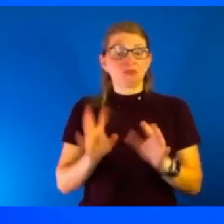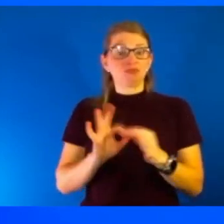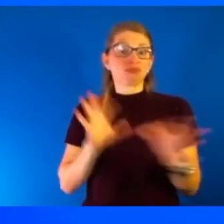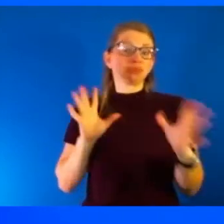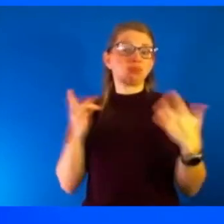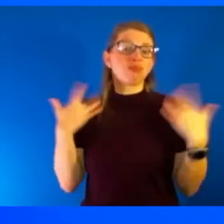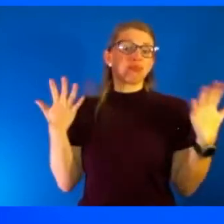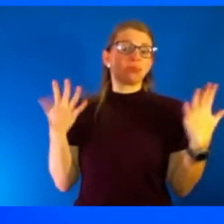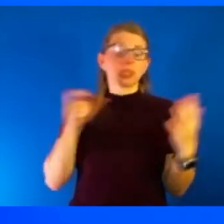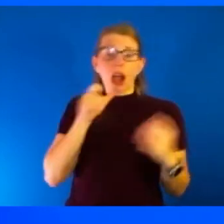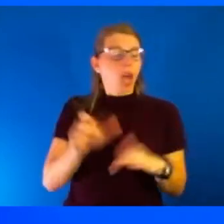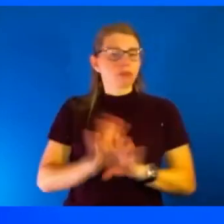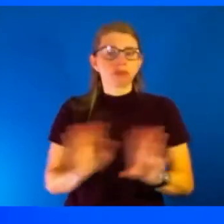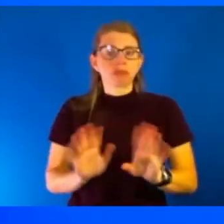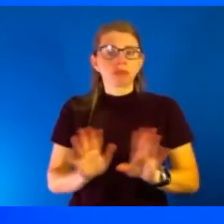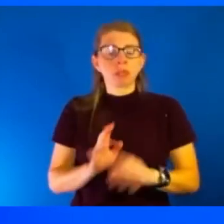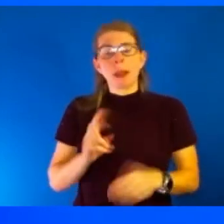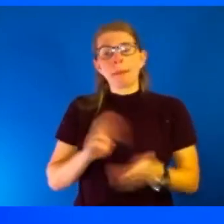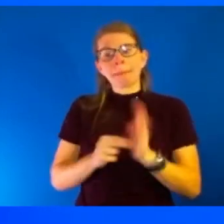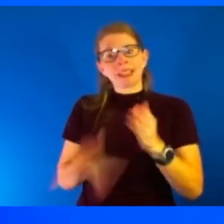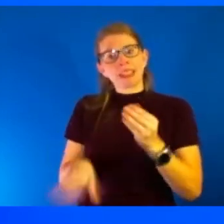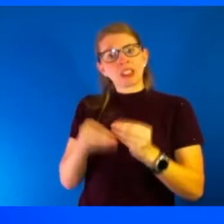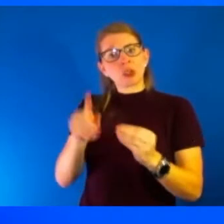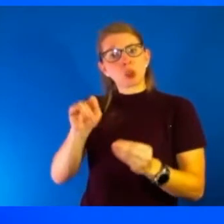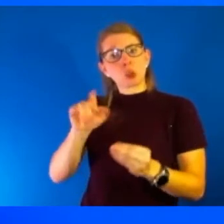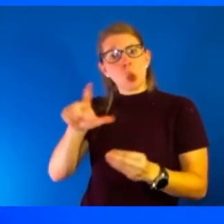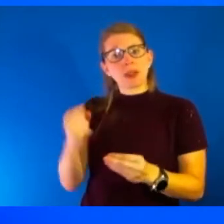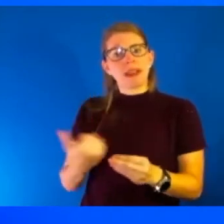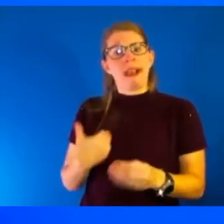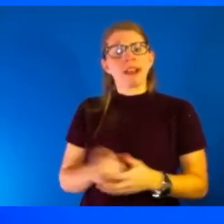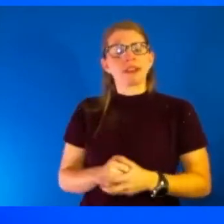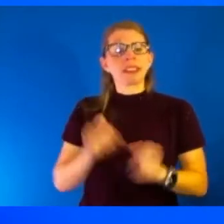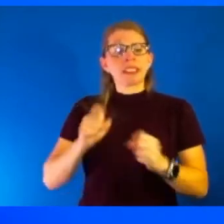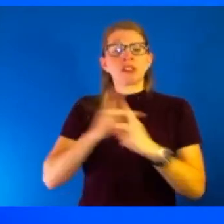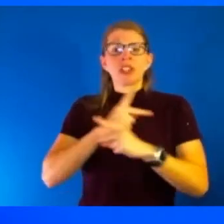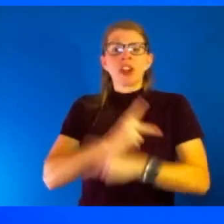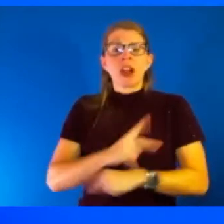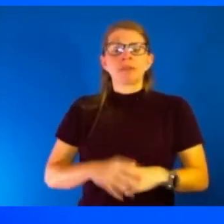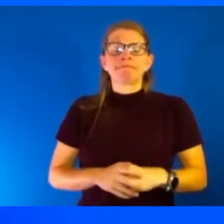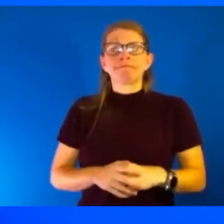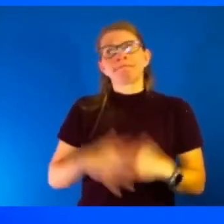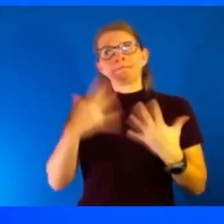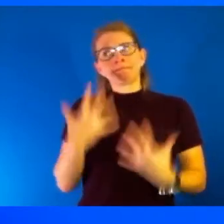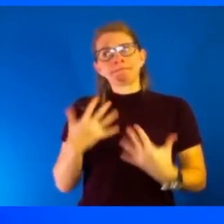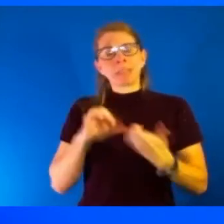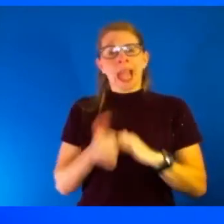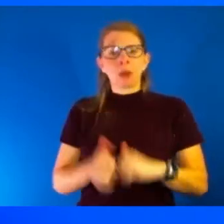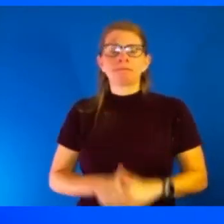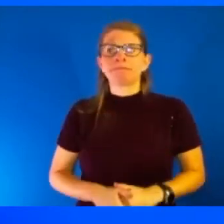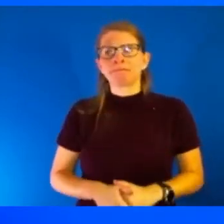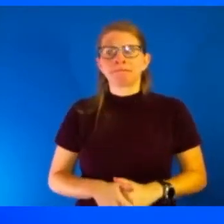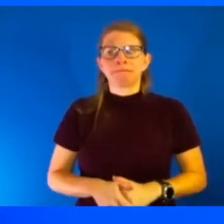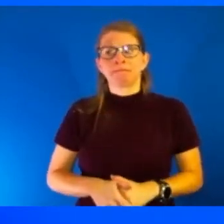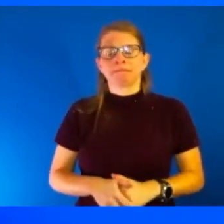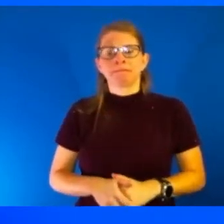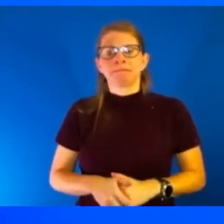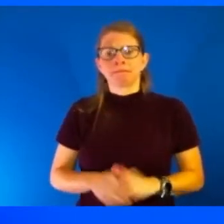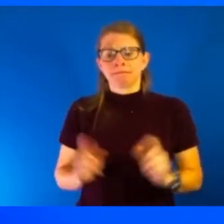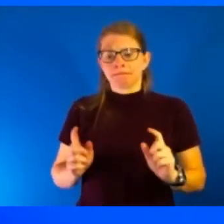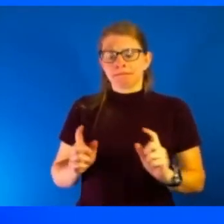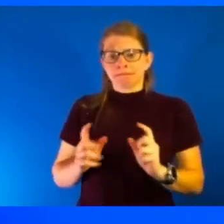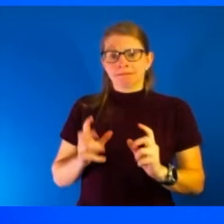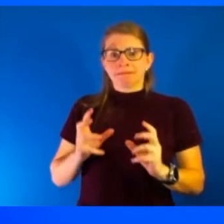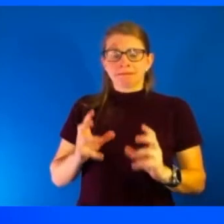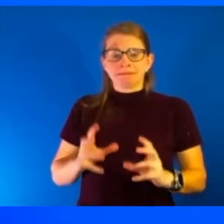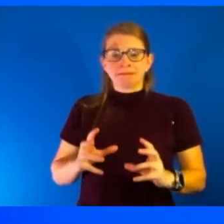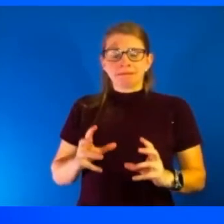have additional tools and we might have to figure out, unfortunately, you know, how to live with those tools a little bit longer until we can get